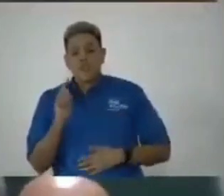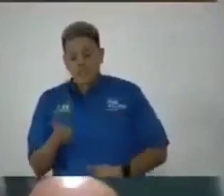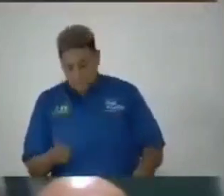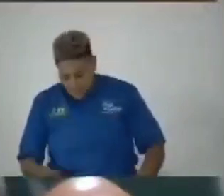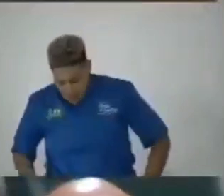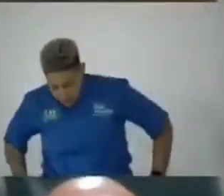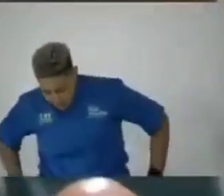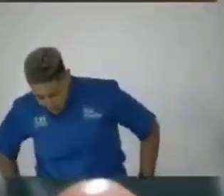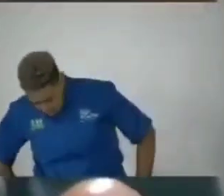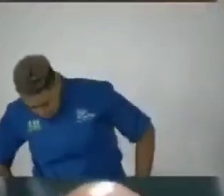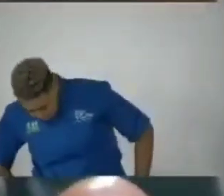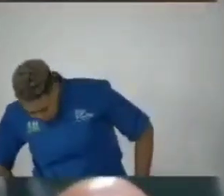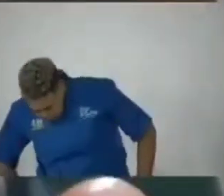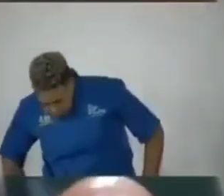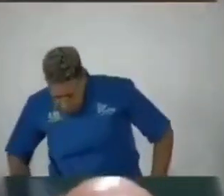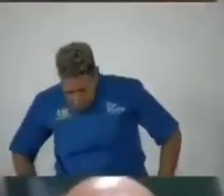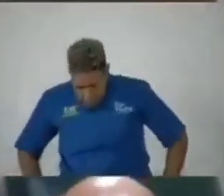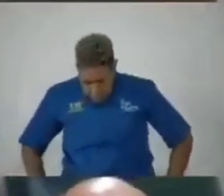and